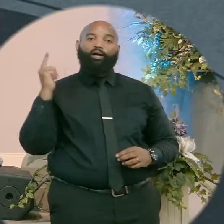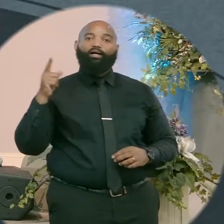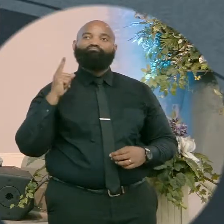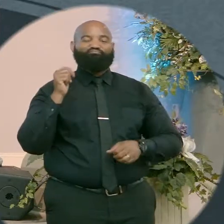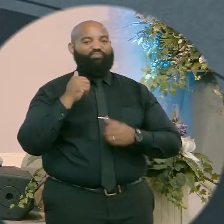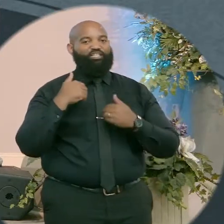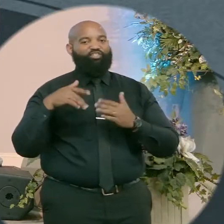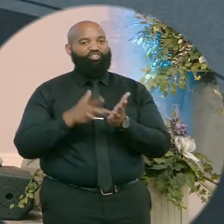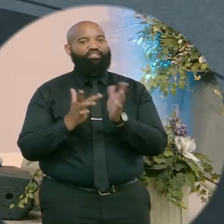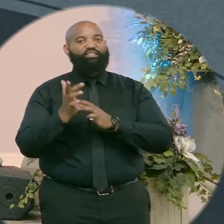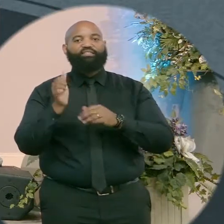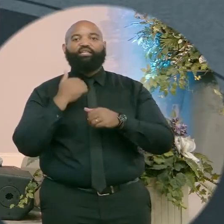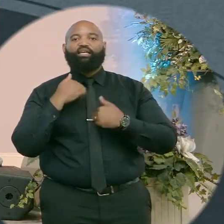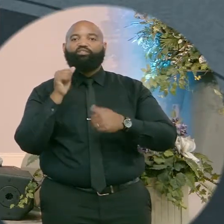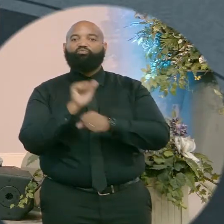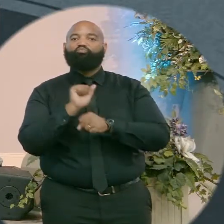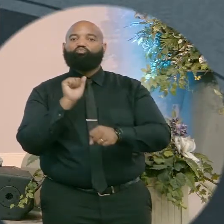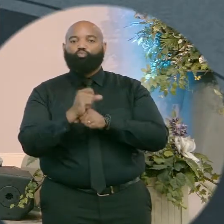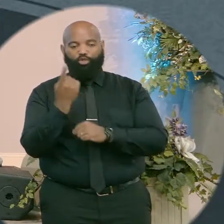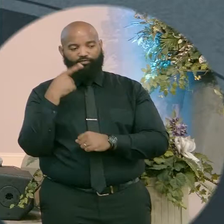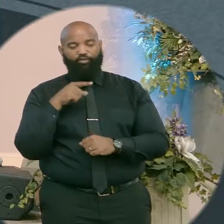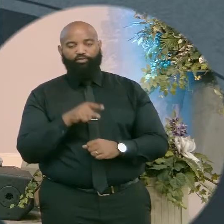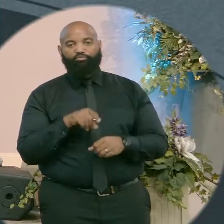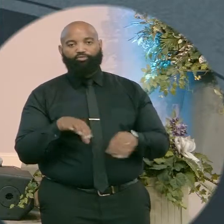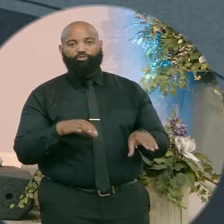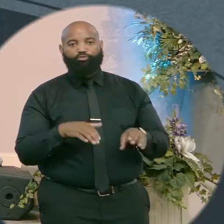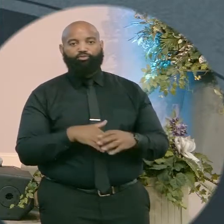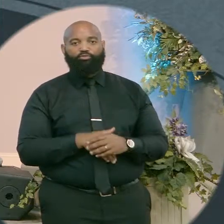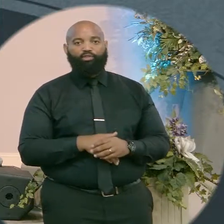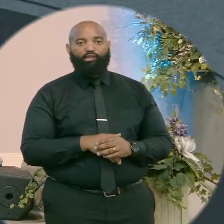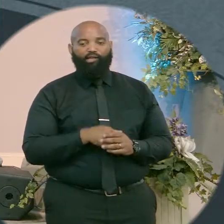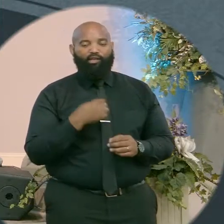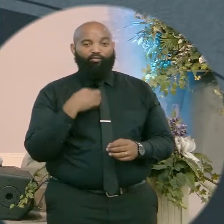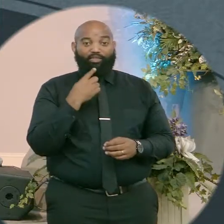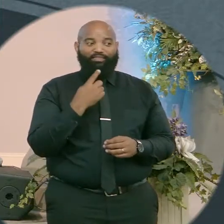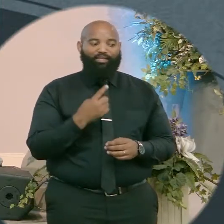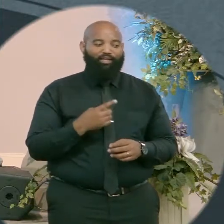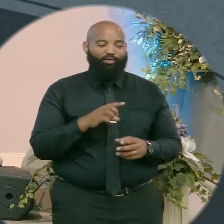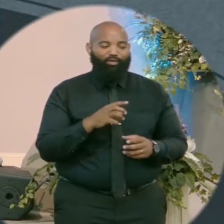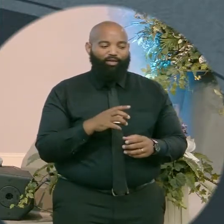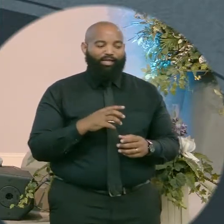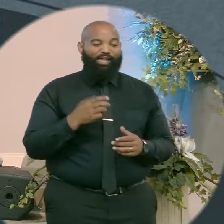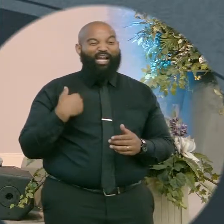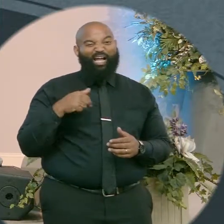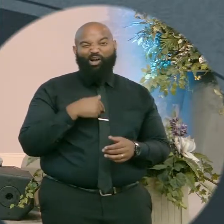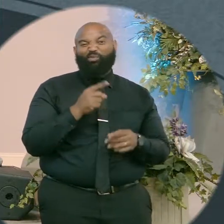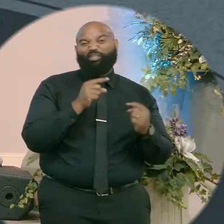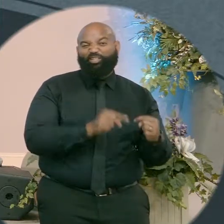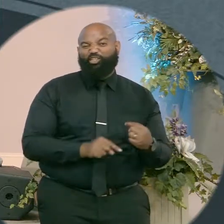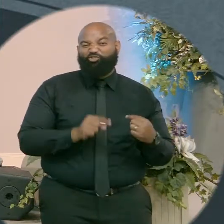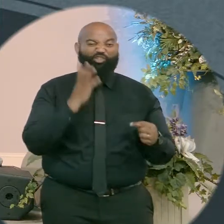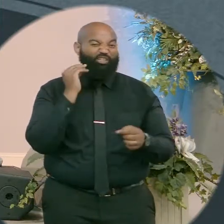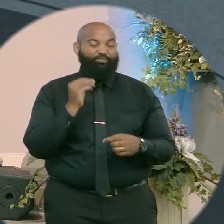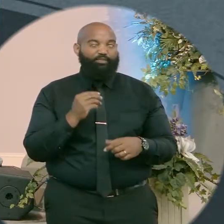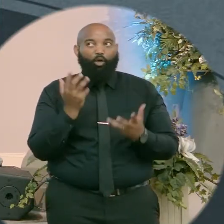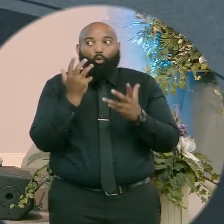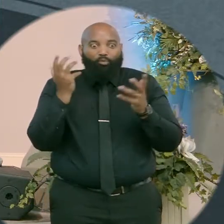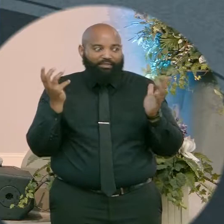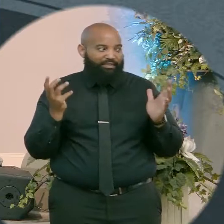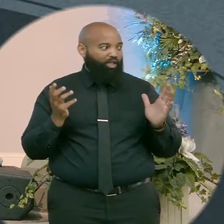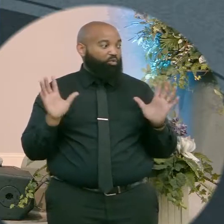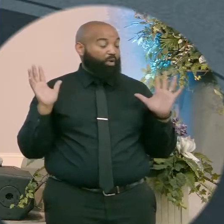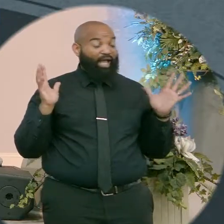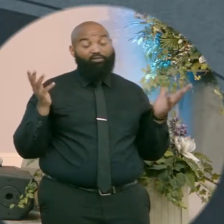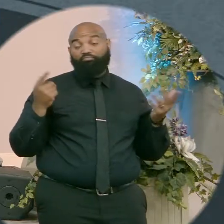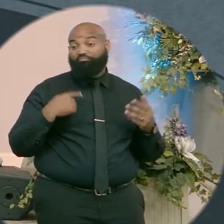is in our wilderness experiences. See, we want to act like it was an oops and we just showed up there. Jesus didn't just show up in the wilderness. You don't